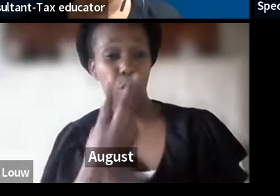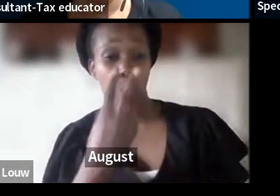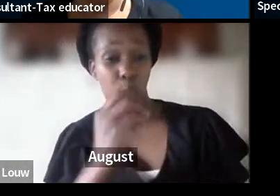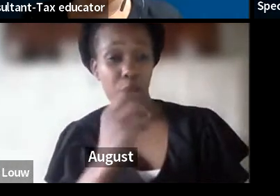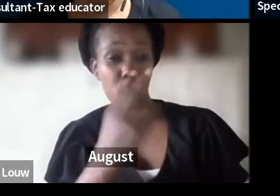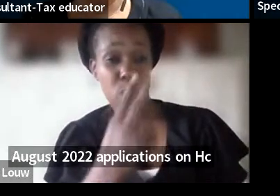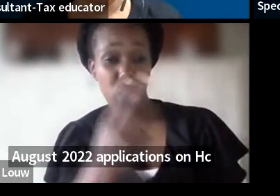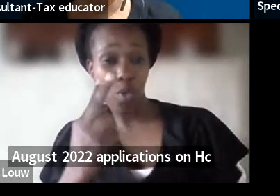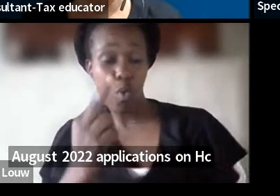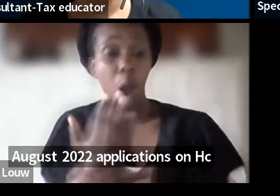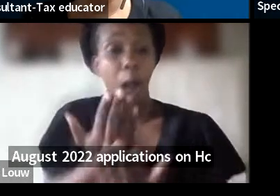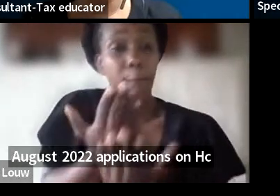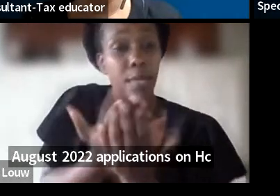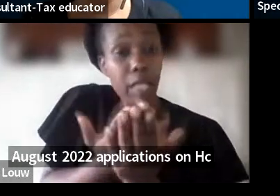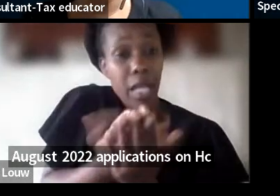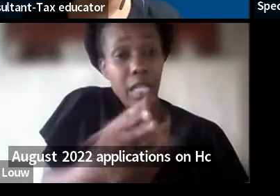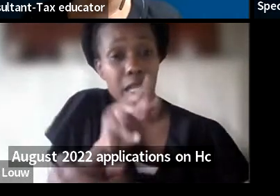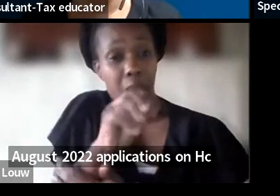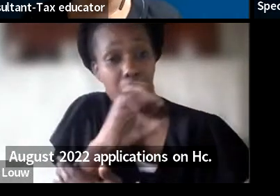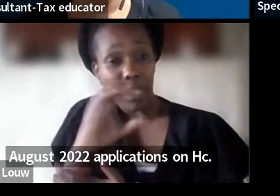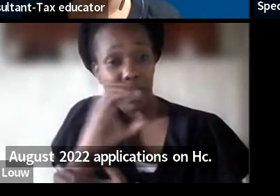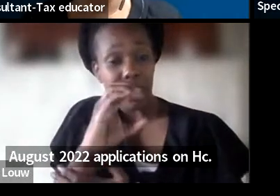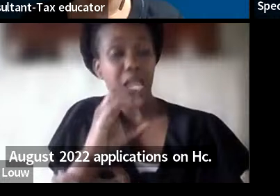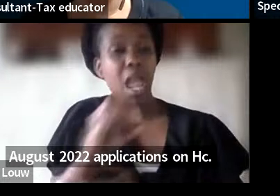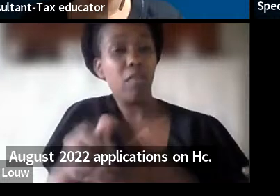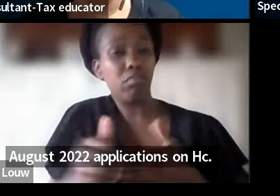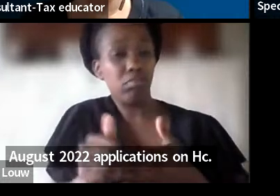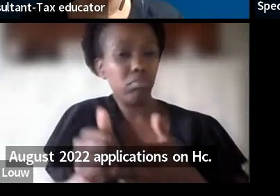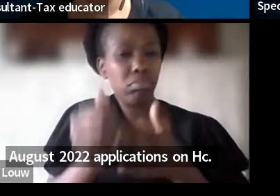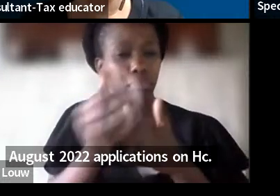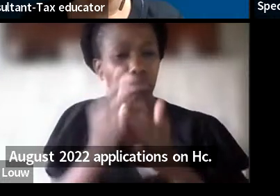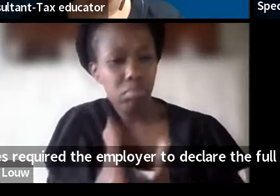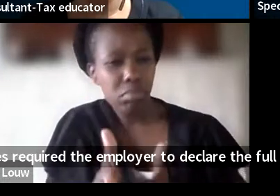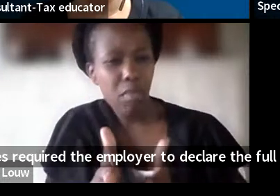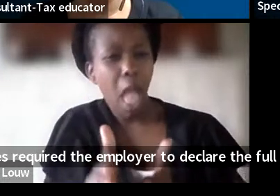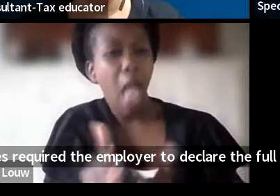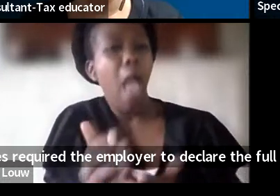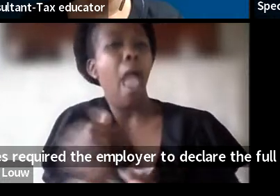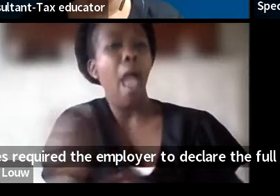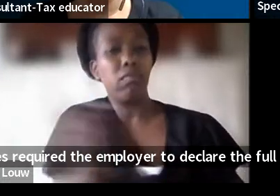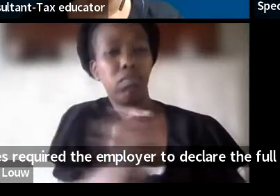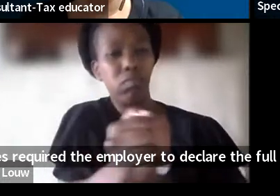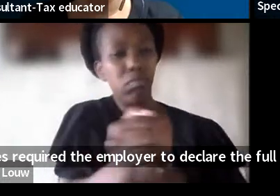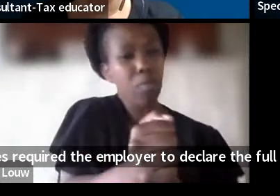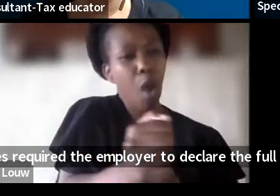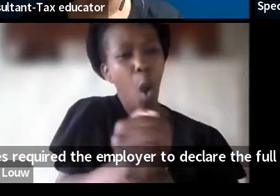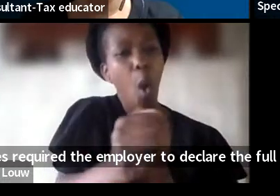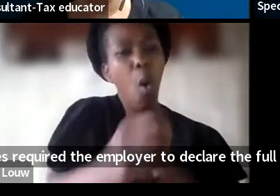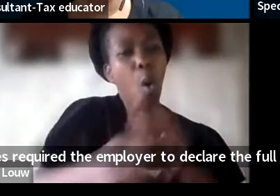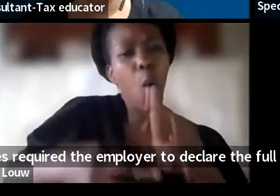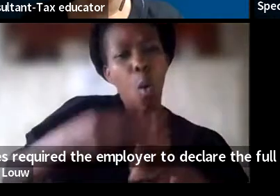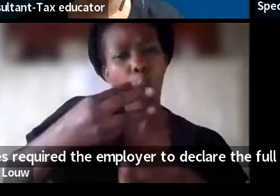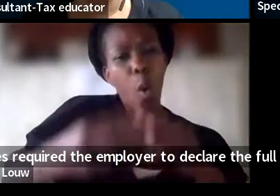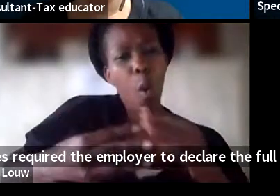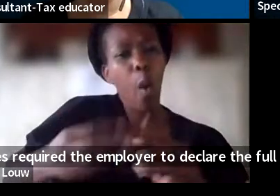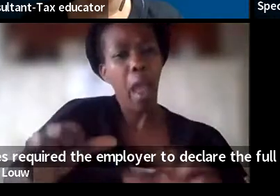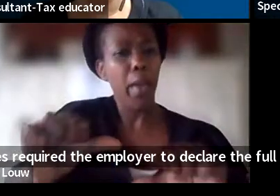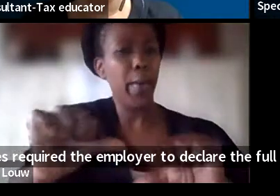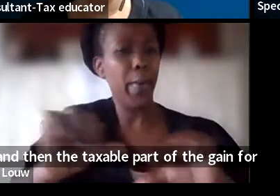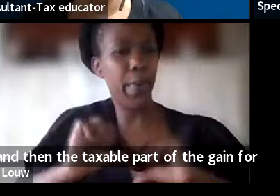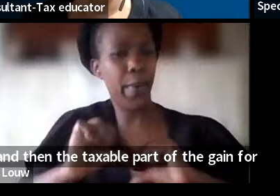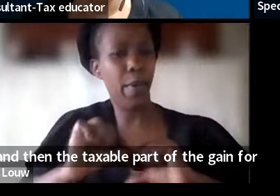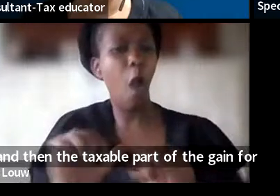required the employer to declare the full gain and then the taxable portion of the gain for non-residents who are only